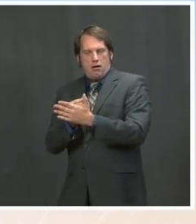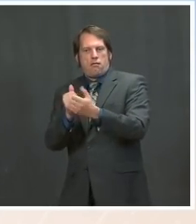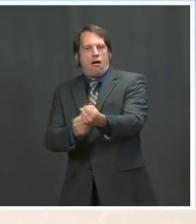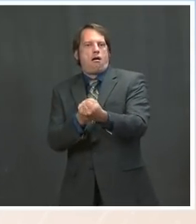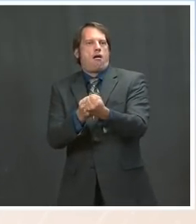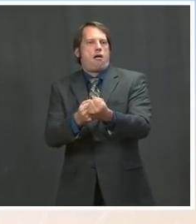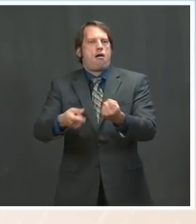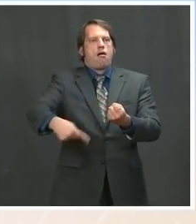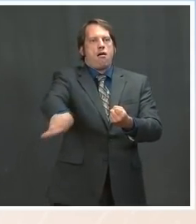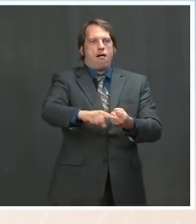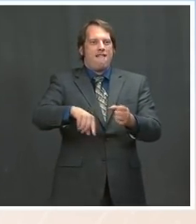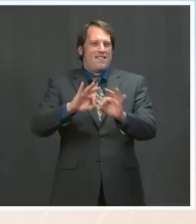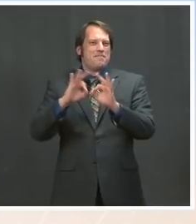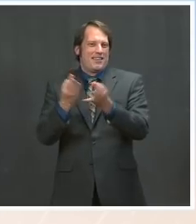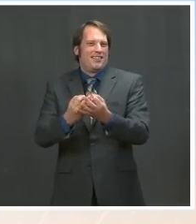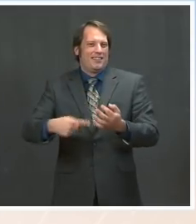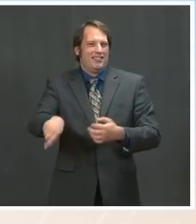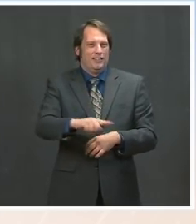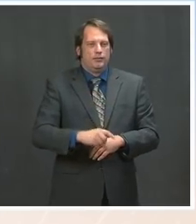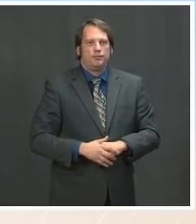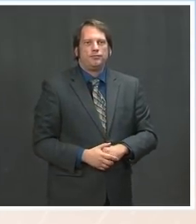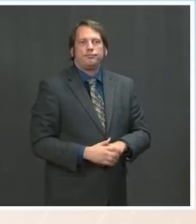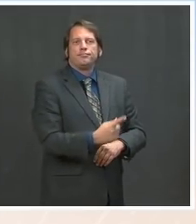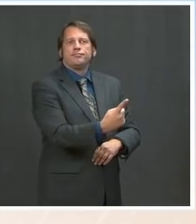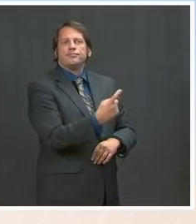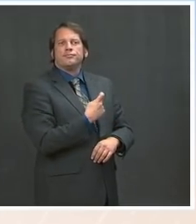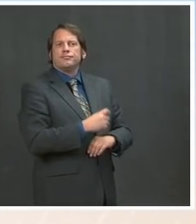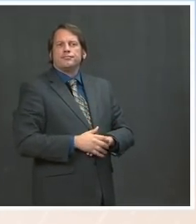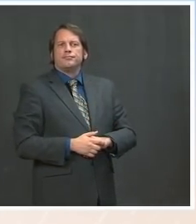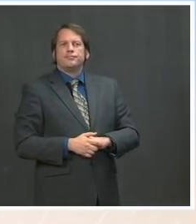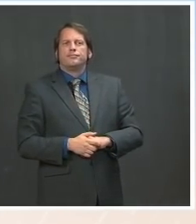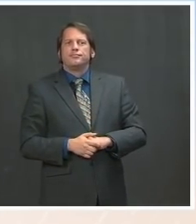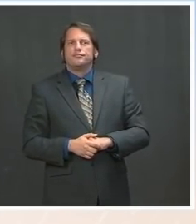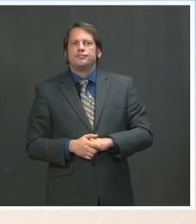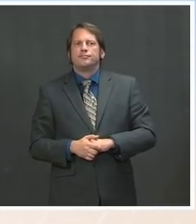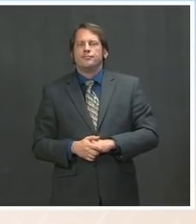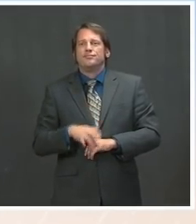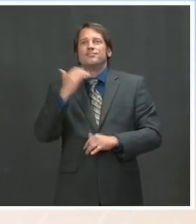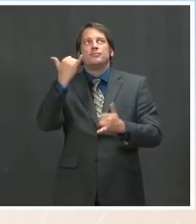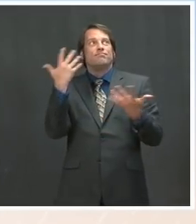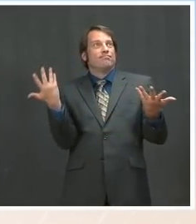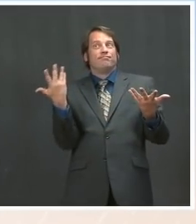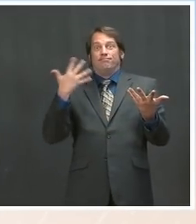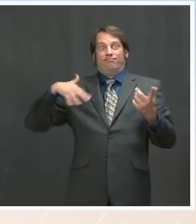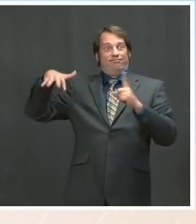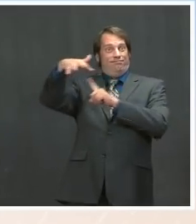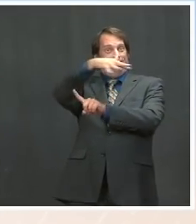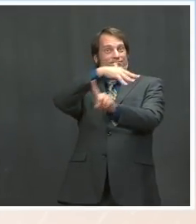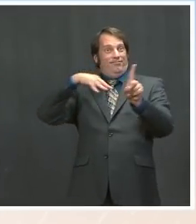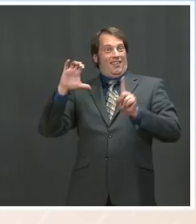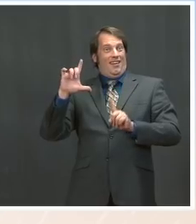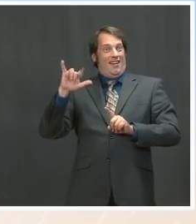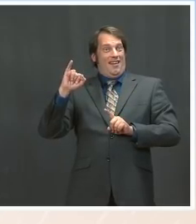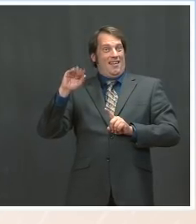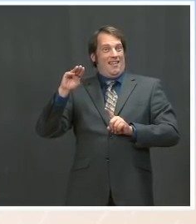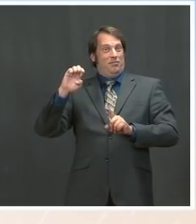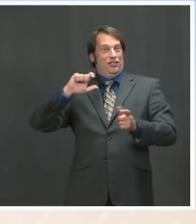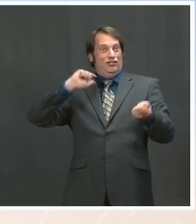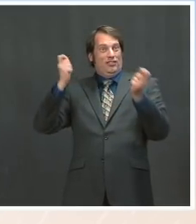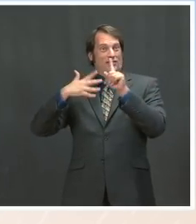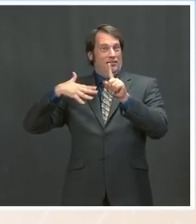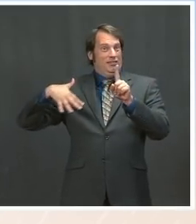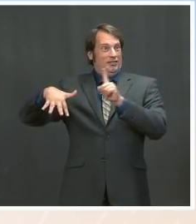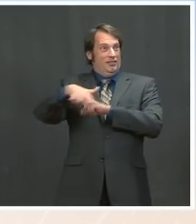the President has said that climate change is one of the factors that has created this surge at the border.